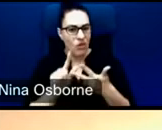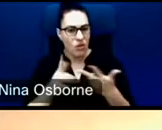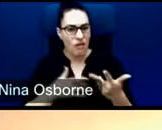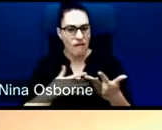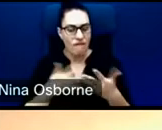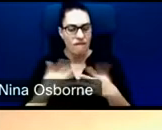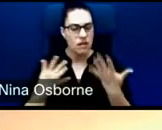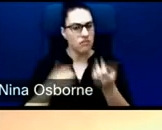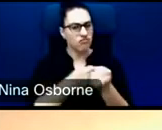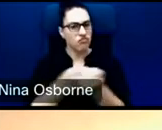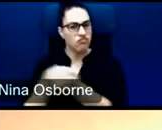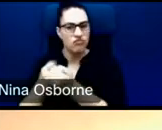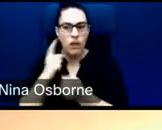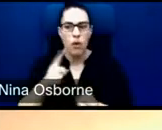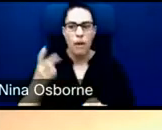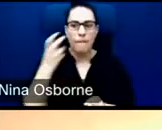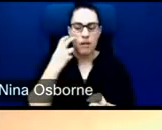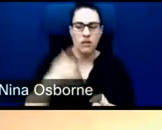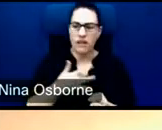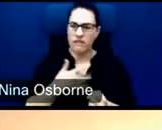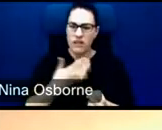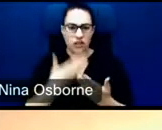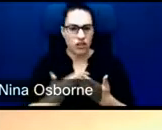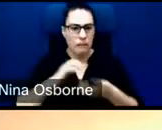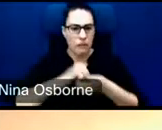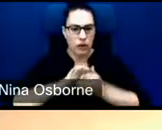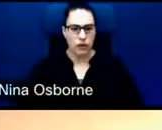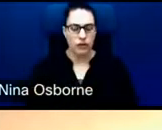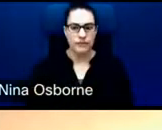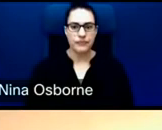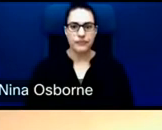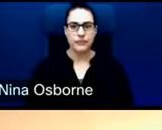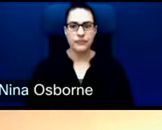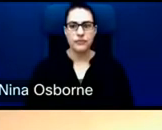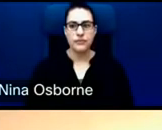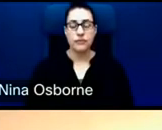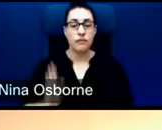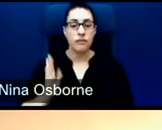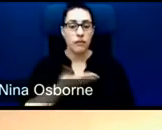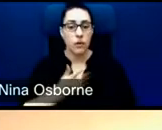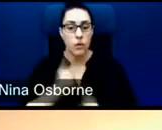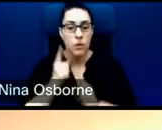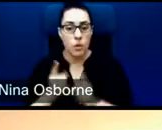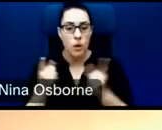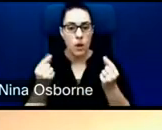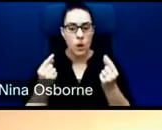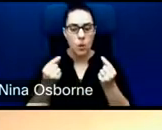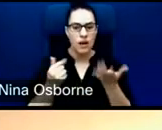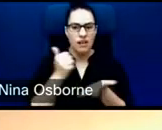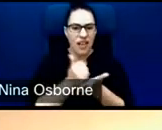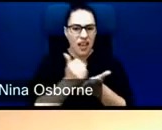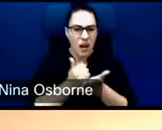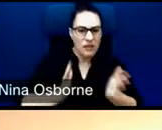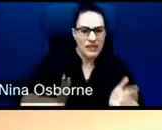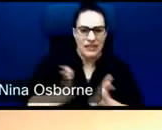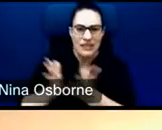partners to work with. As I mentioned before, the additionality, our goal is to mobilize private capital, and we saw in